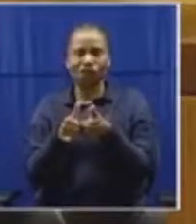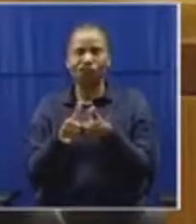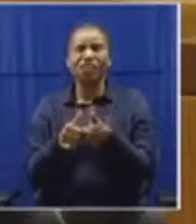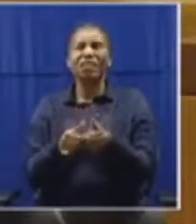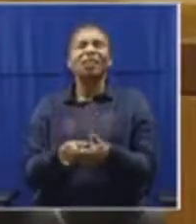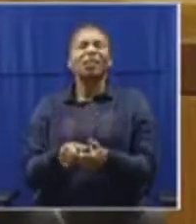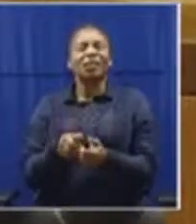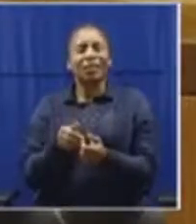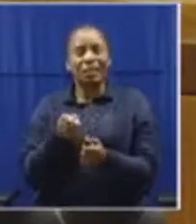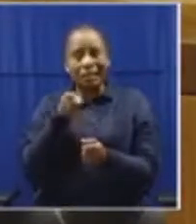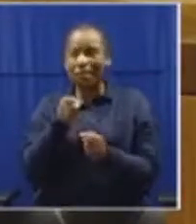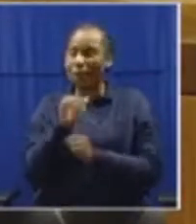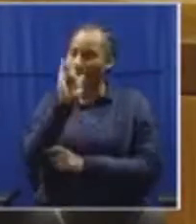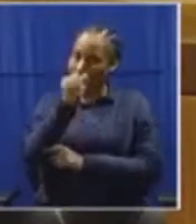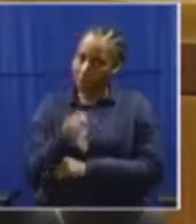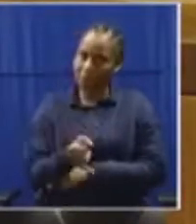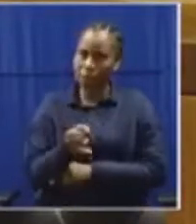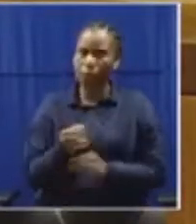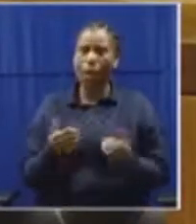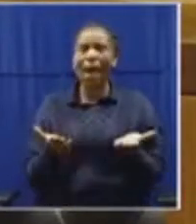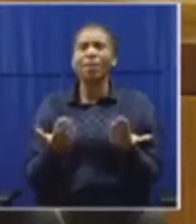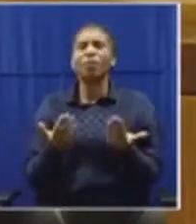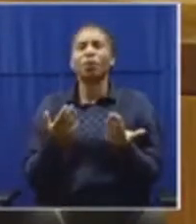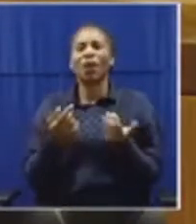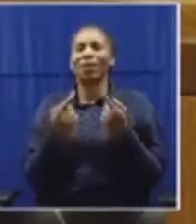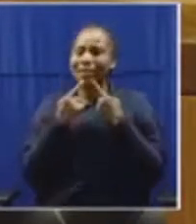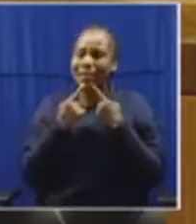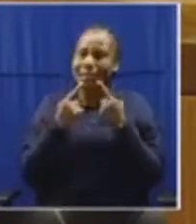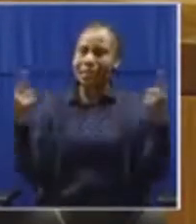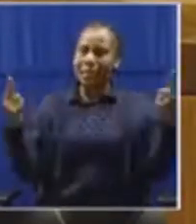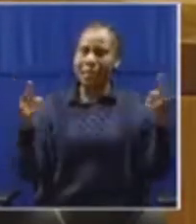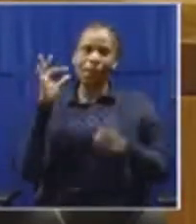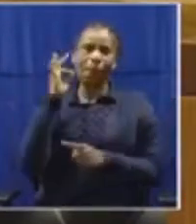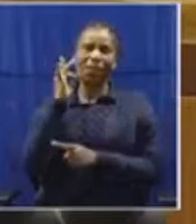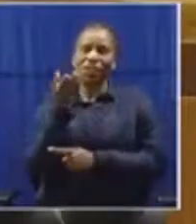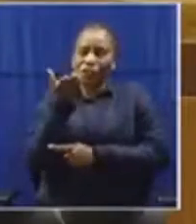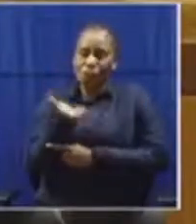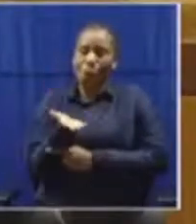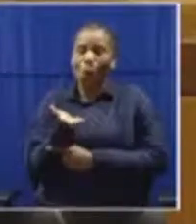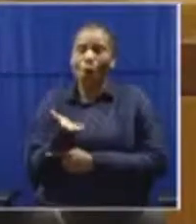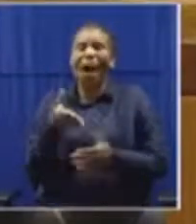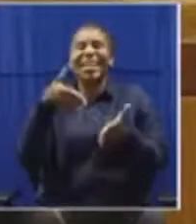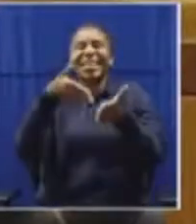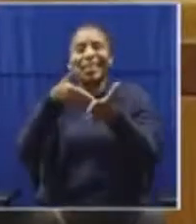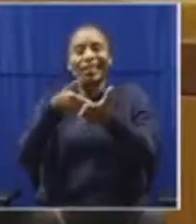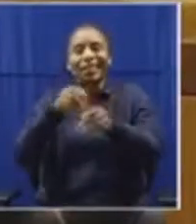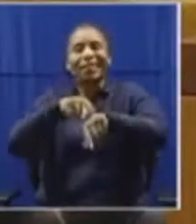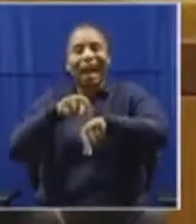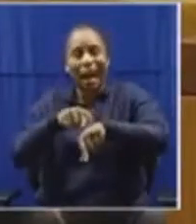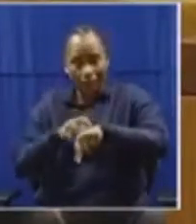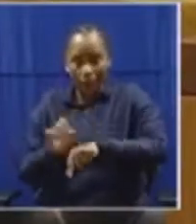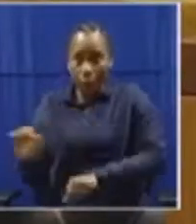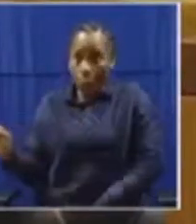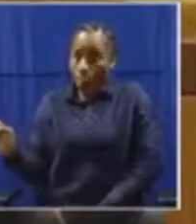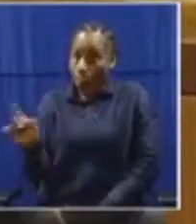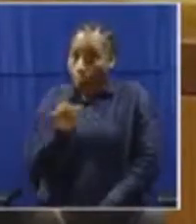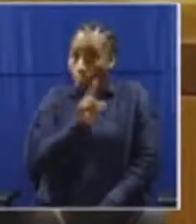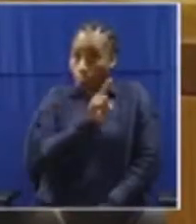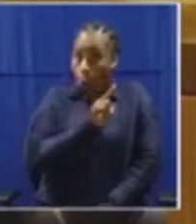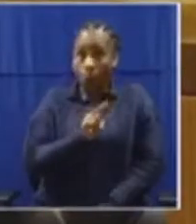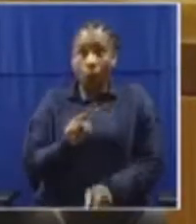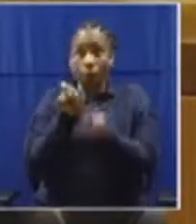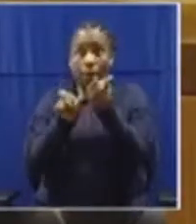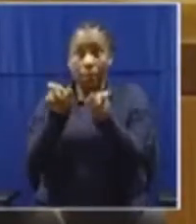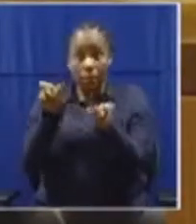to expect the disclosure of such information until such time that all candidates and